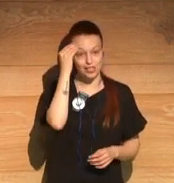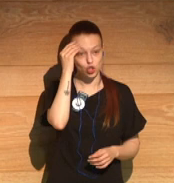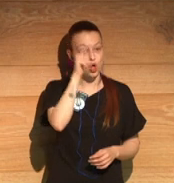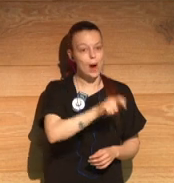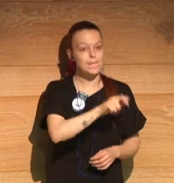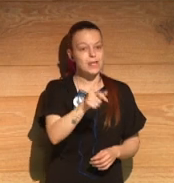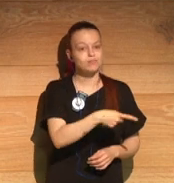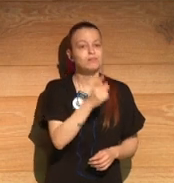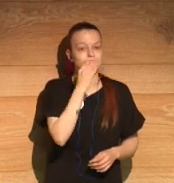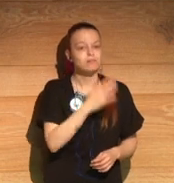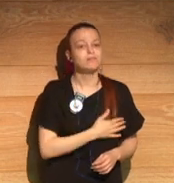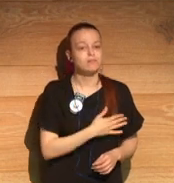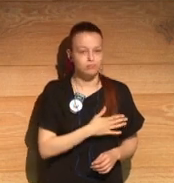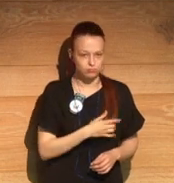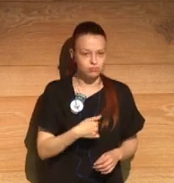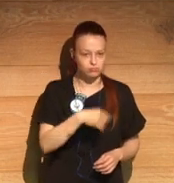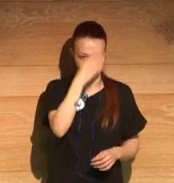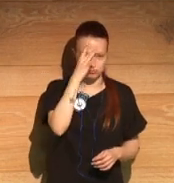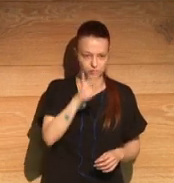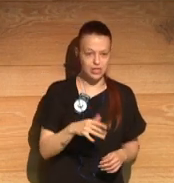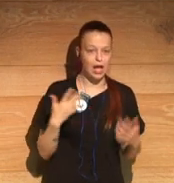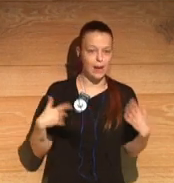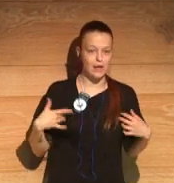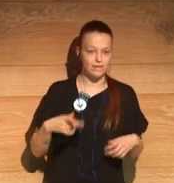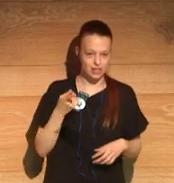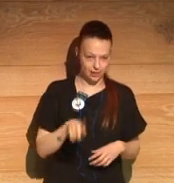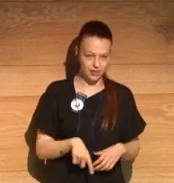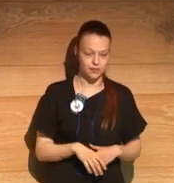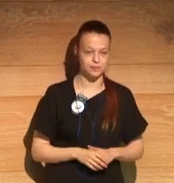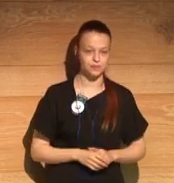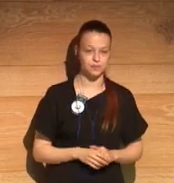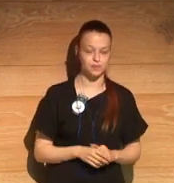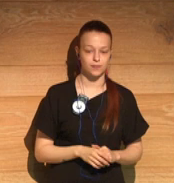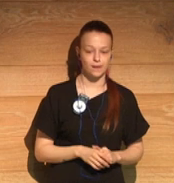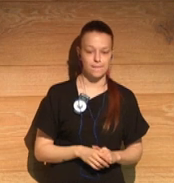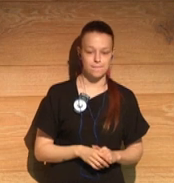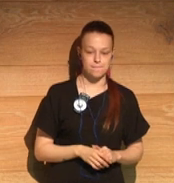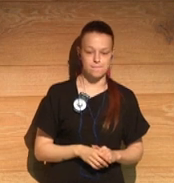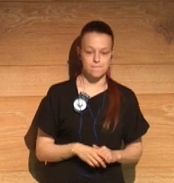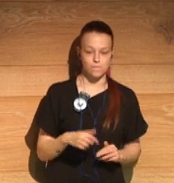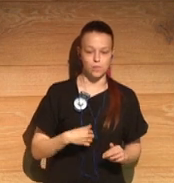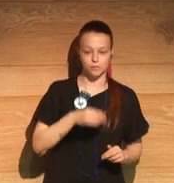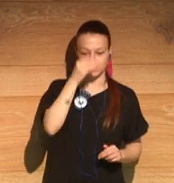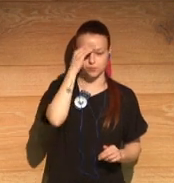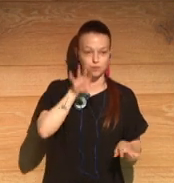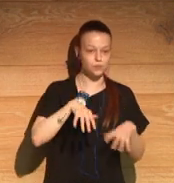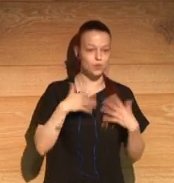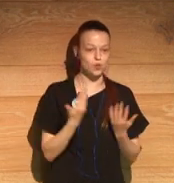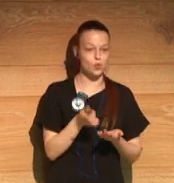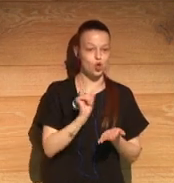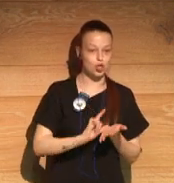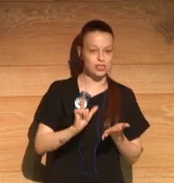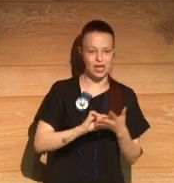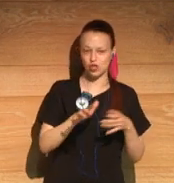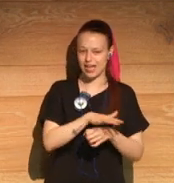And certainly in the world in which I live, which is kind of a literary world and an artistic world, people tend to be, you know,